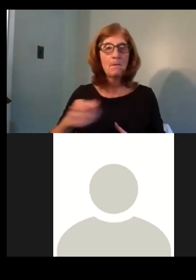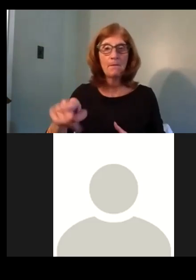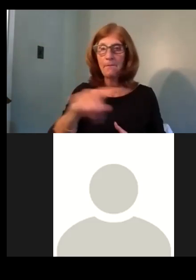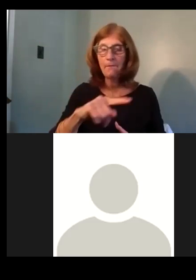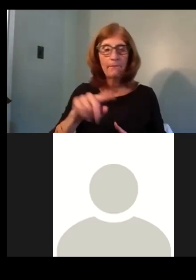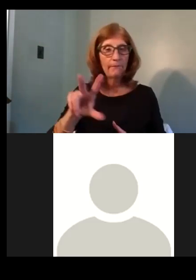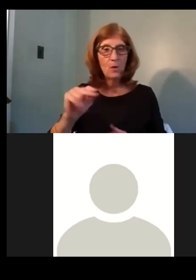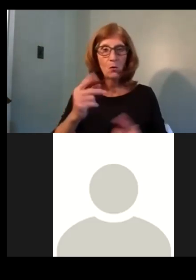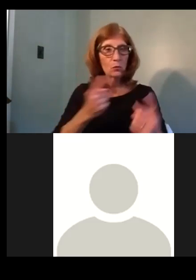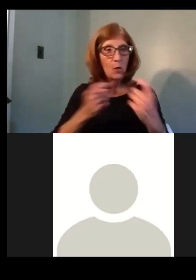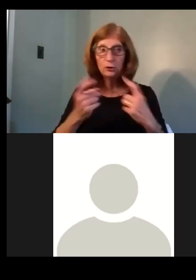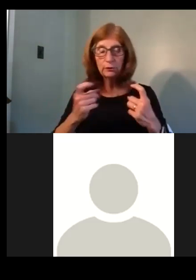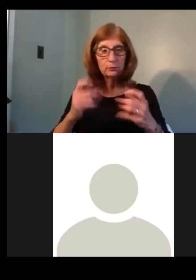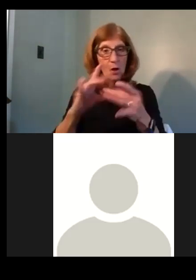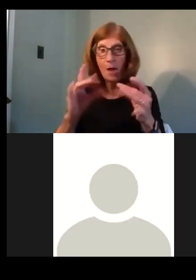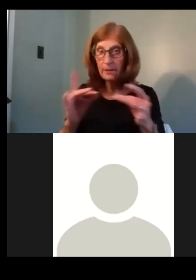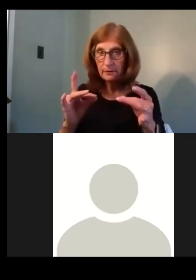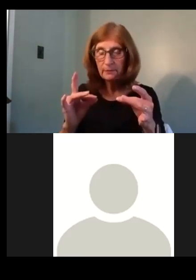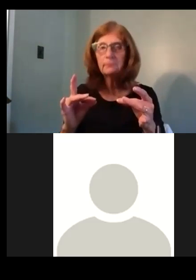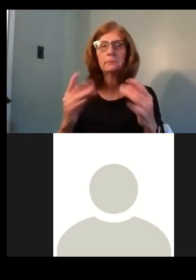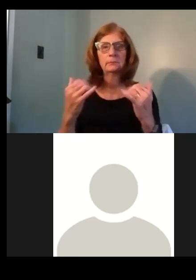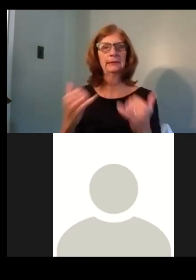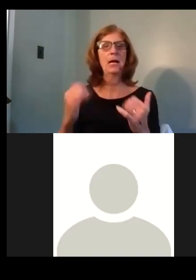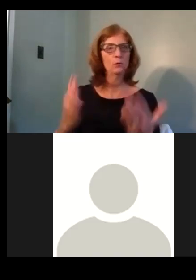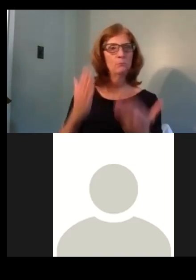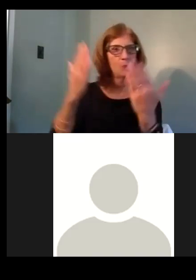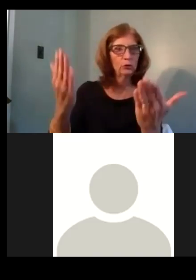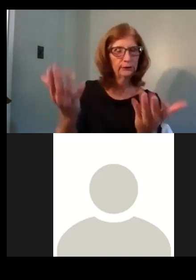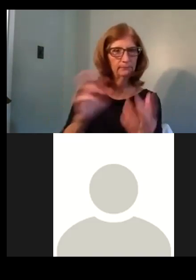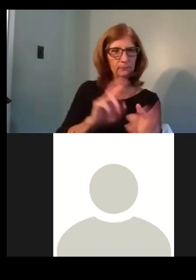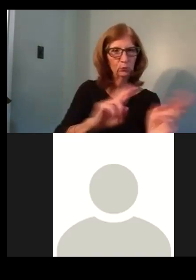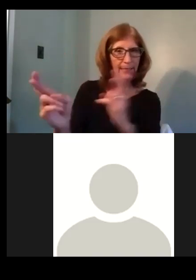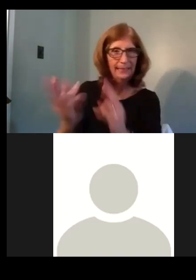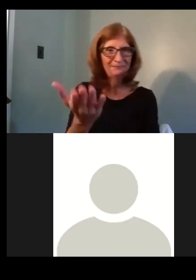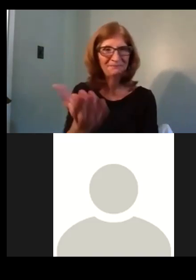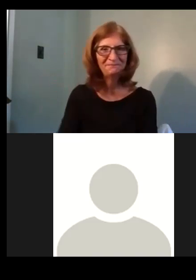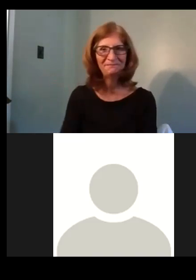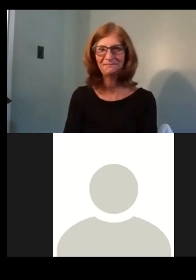no other questions or comments, then I think a motion would be, uh, appropriate at this point.